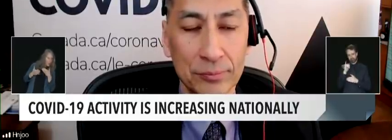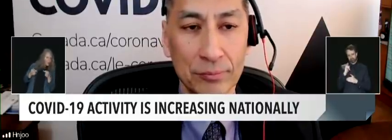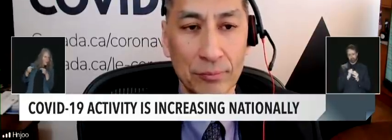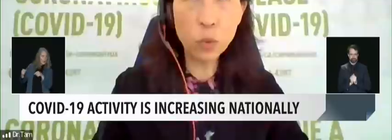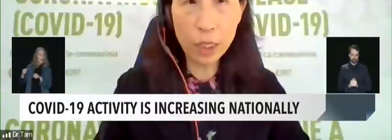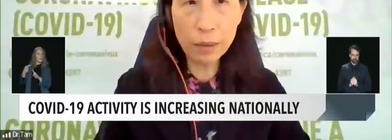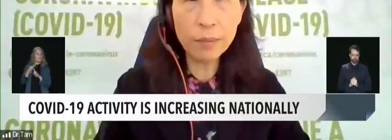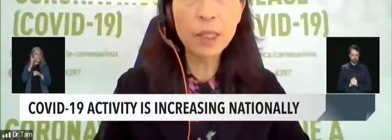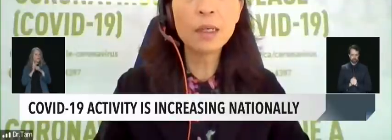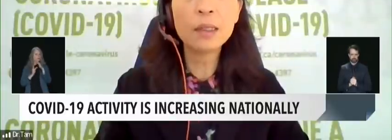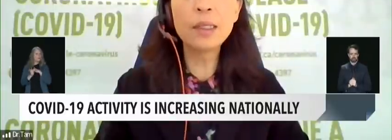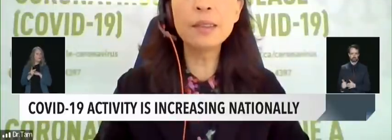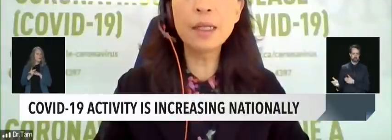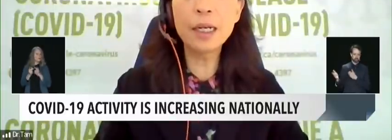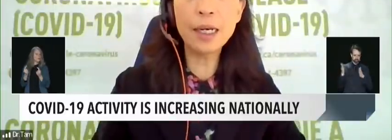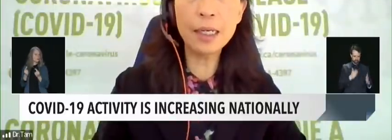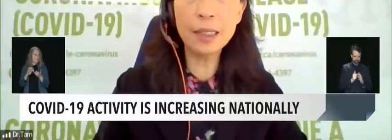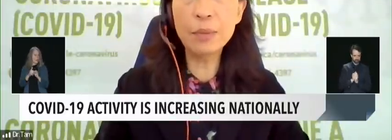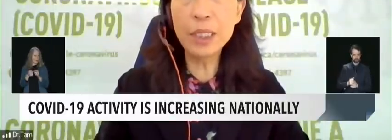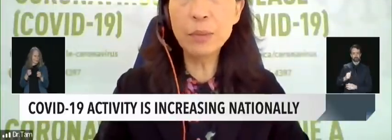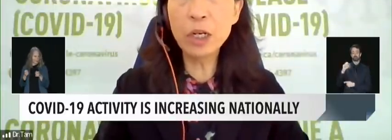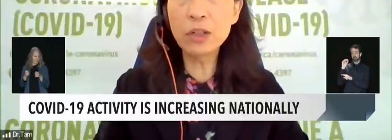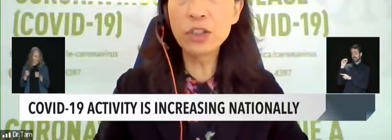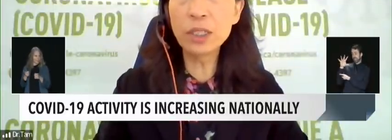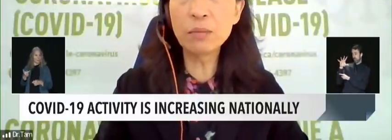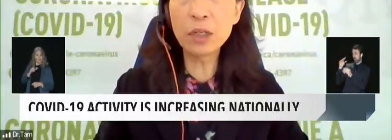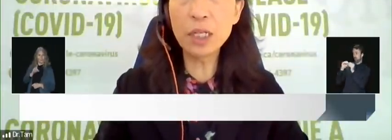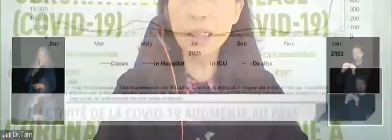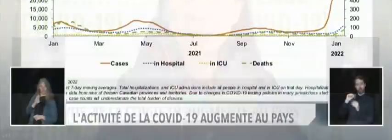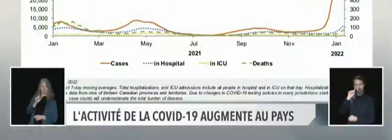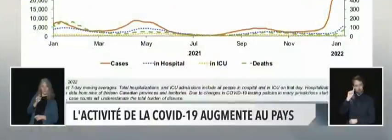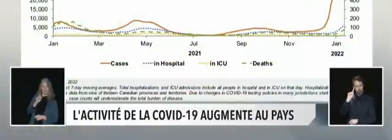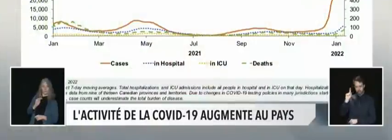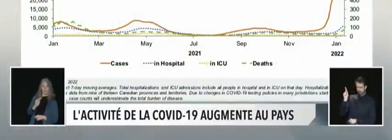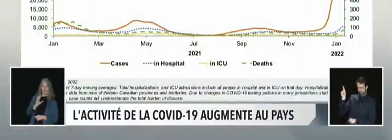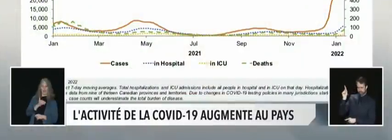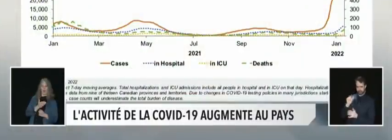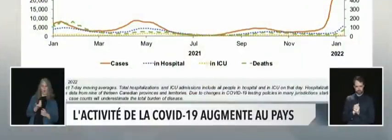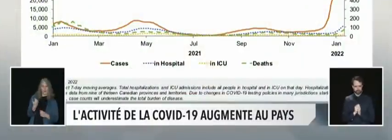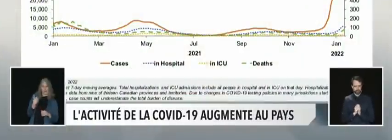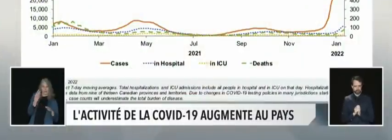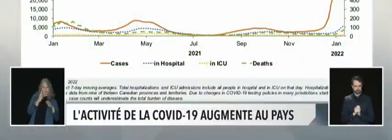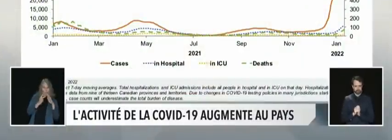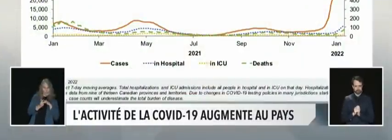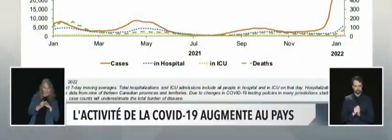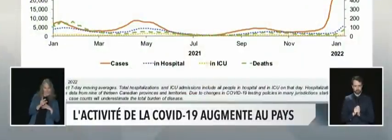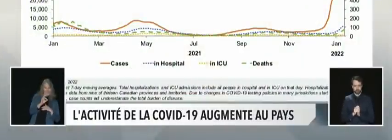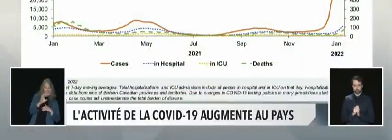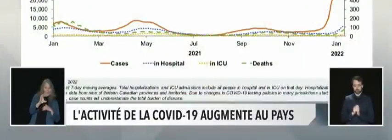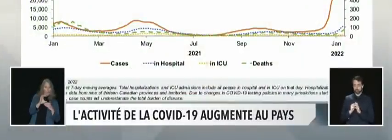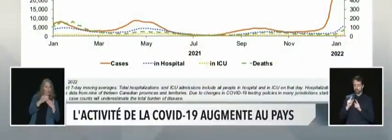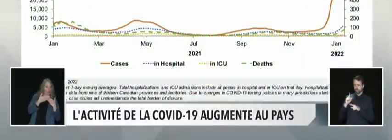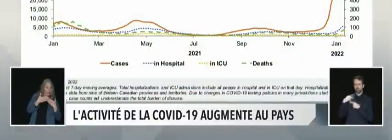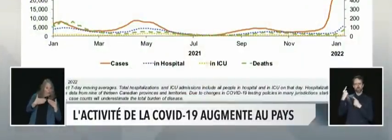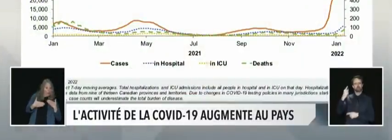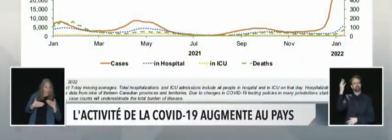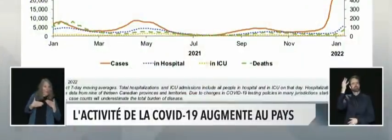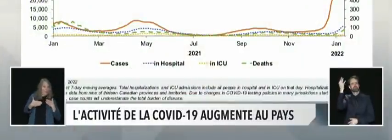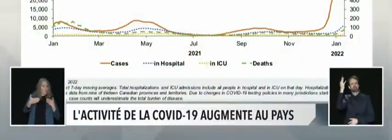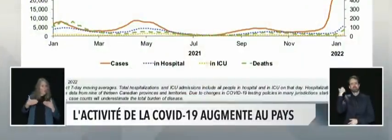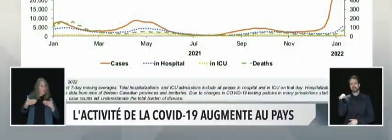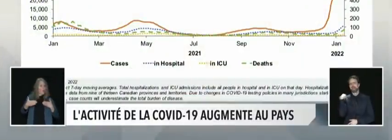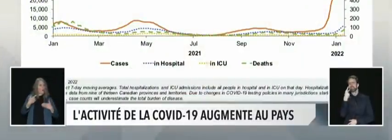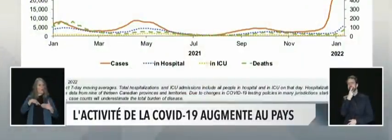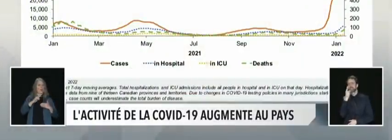Slide 1. Since the last epidemiology and modelling update in December, despite being underestimated,